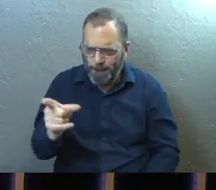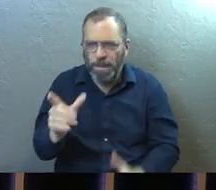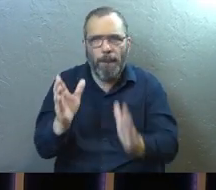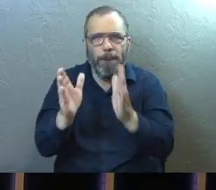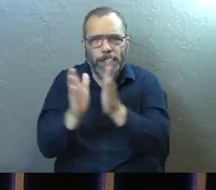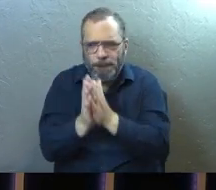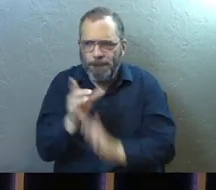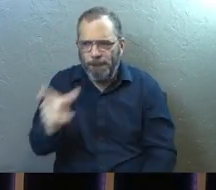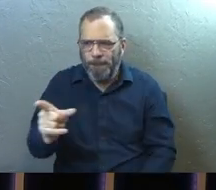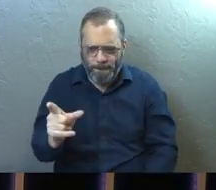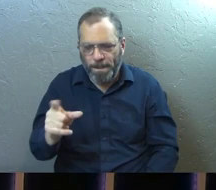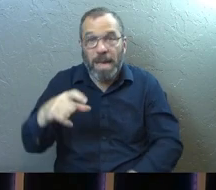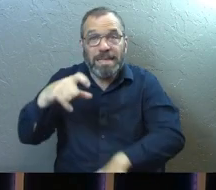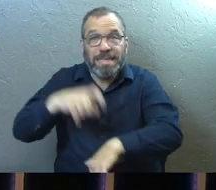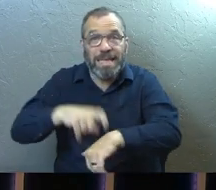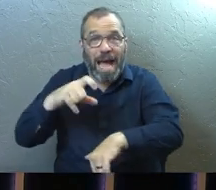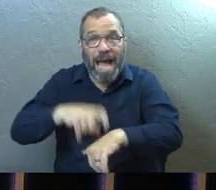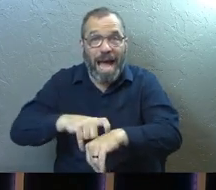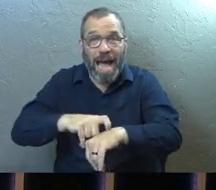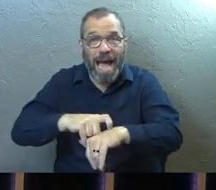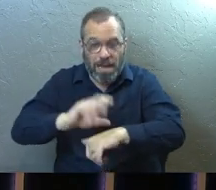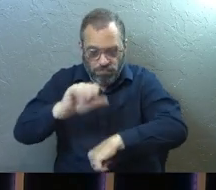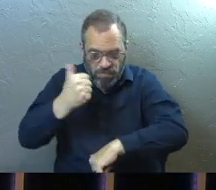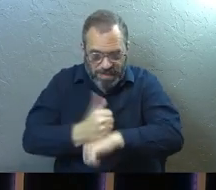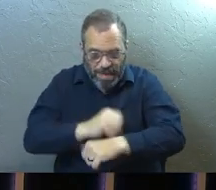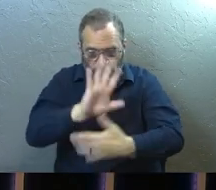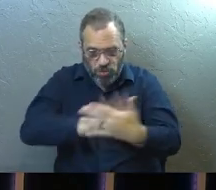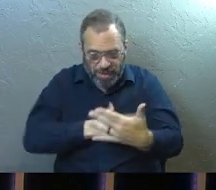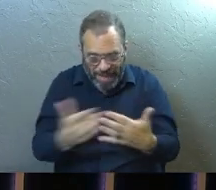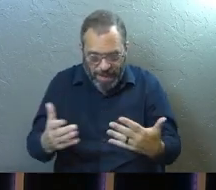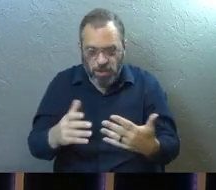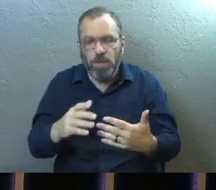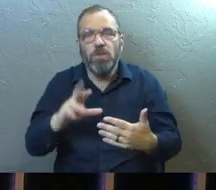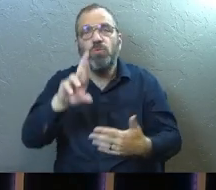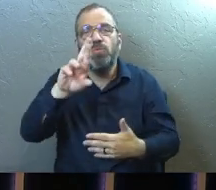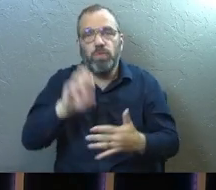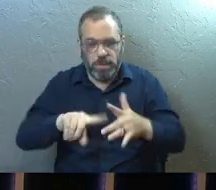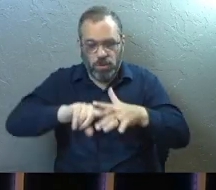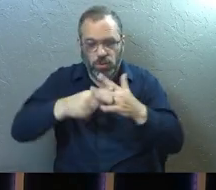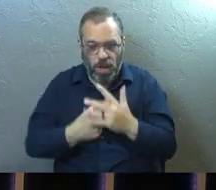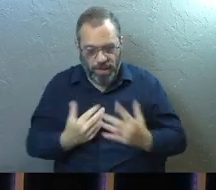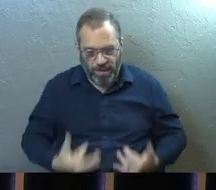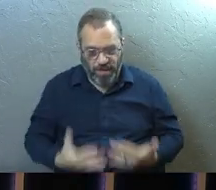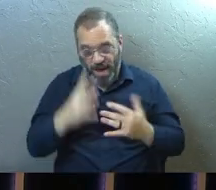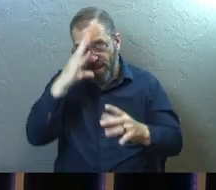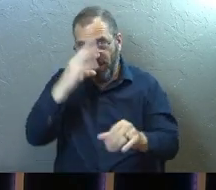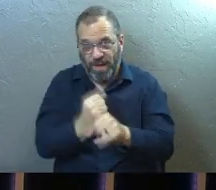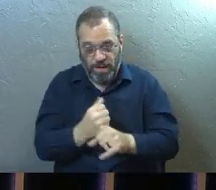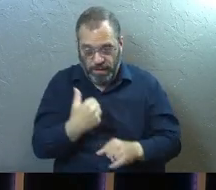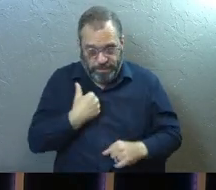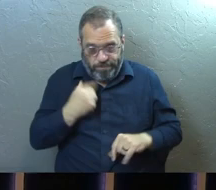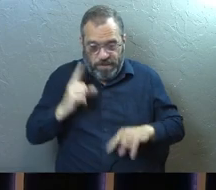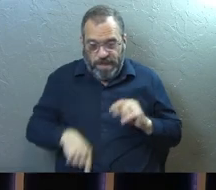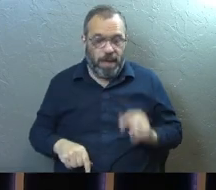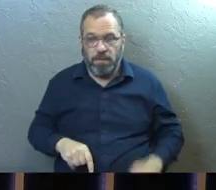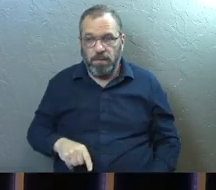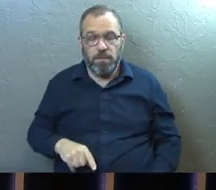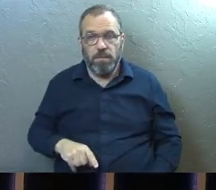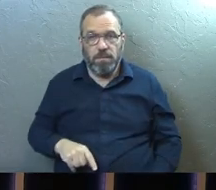they would pray and that they would set aside time and ask God to reignite faith for real. Because we can't do it.